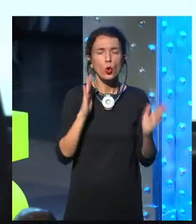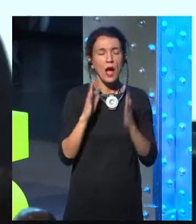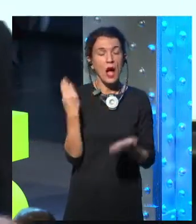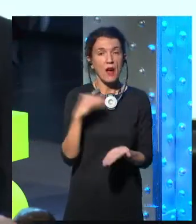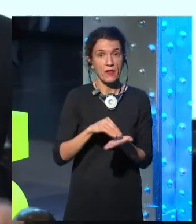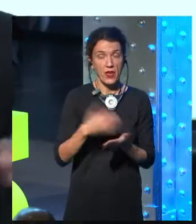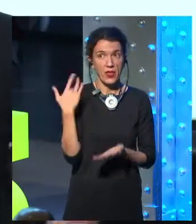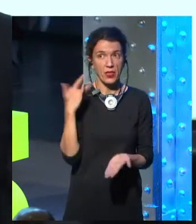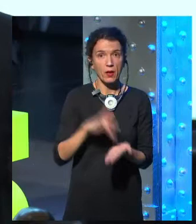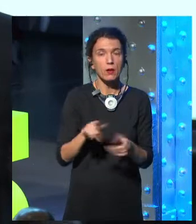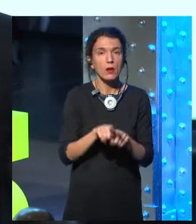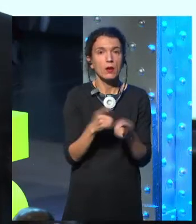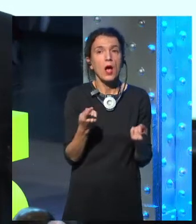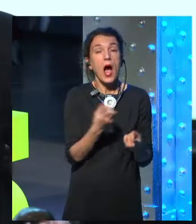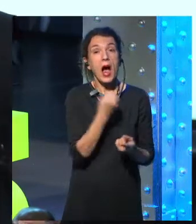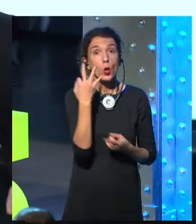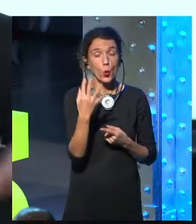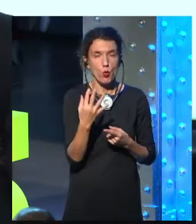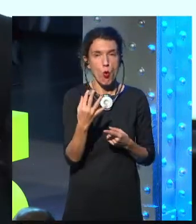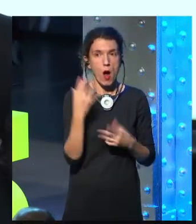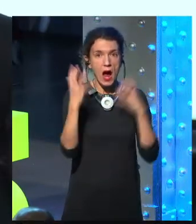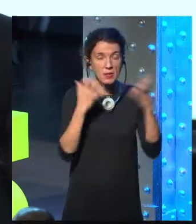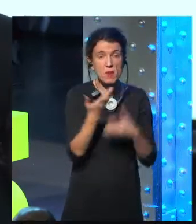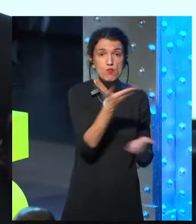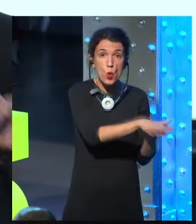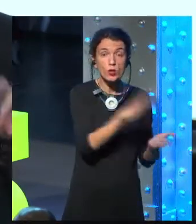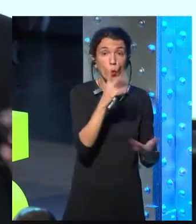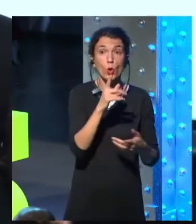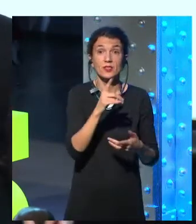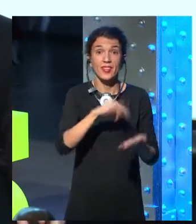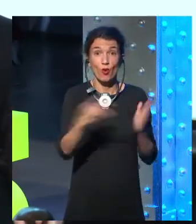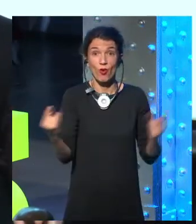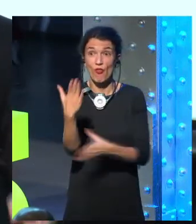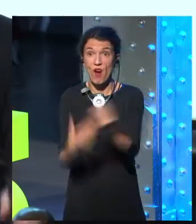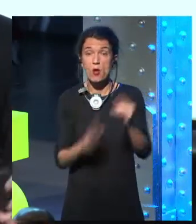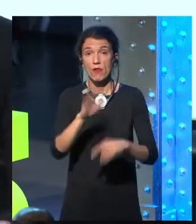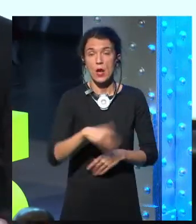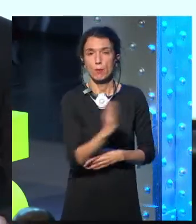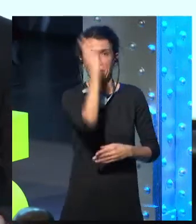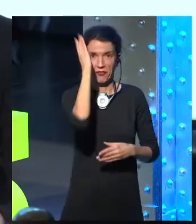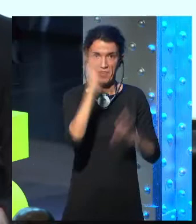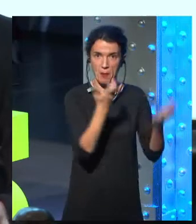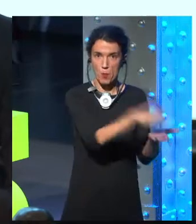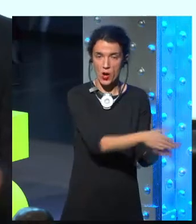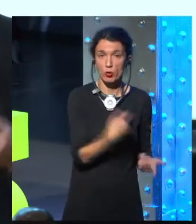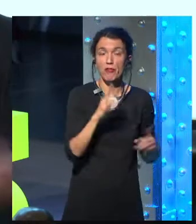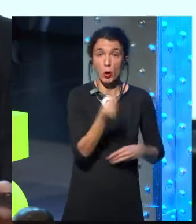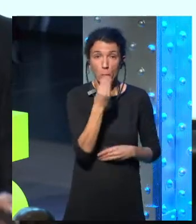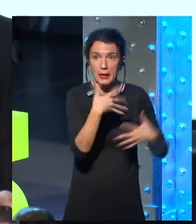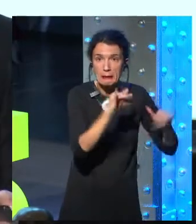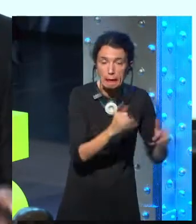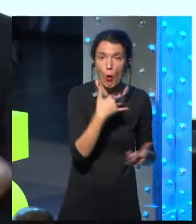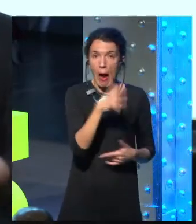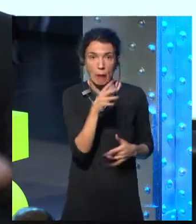and they had to break in and get their pets. Now, this is a situation that is kind of okay if it's an animal, but if it's a